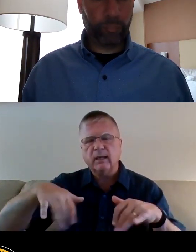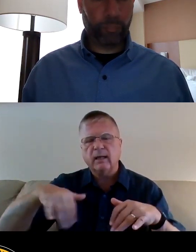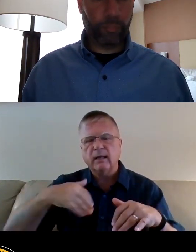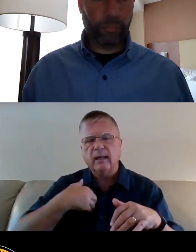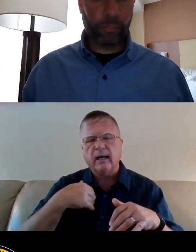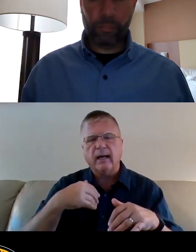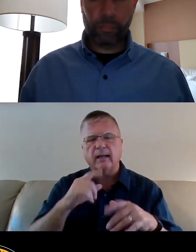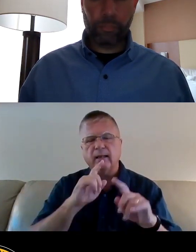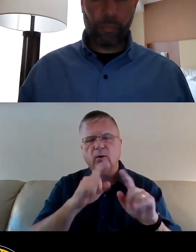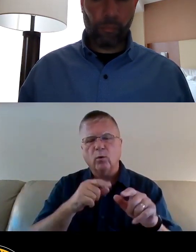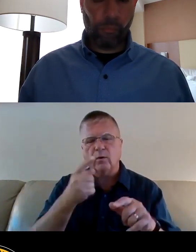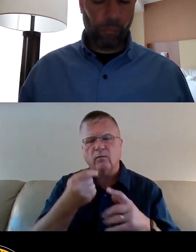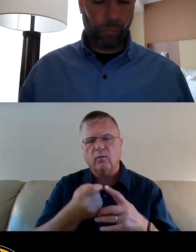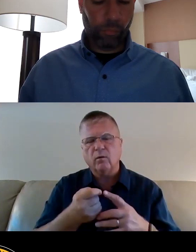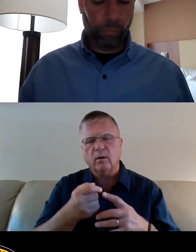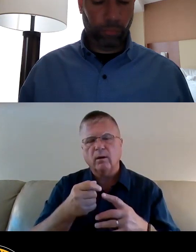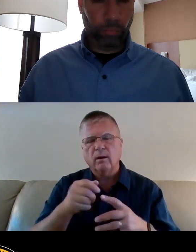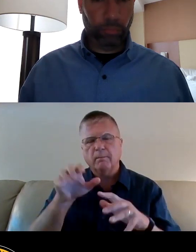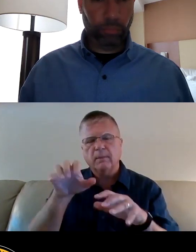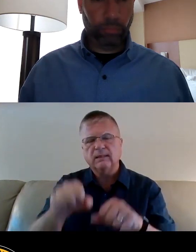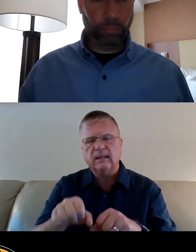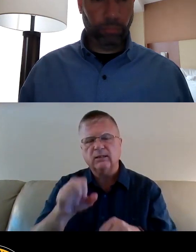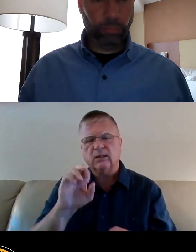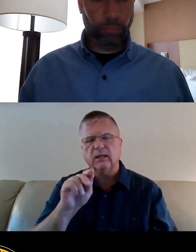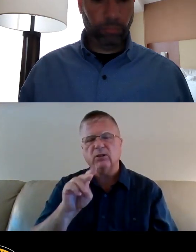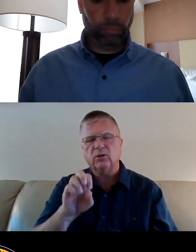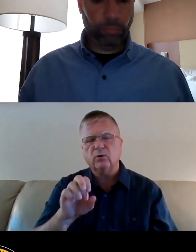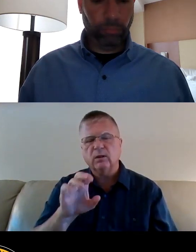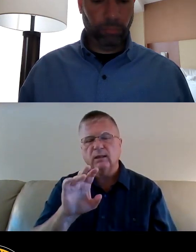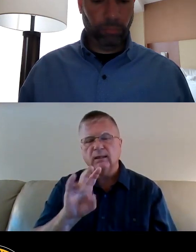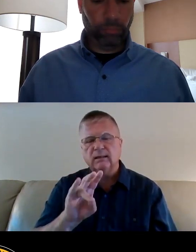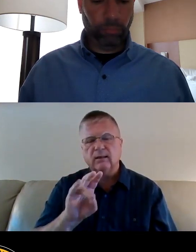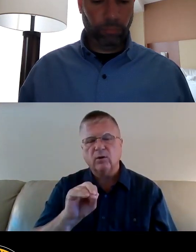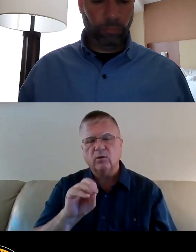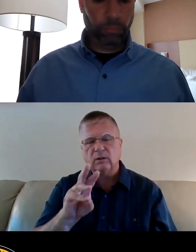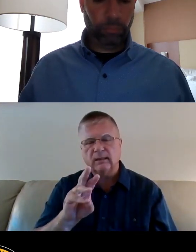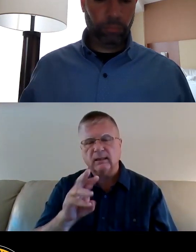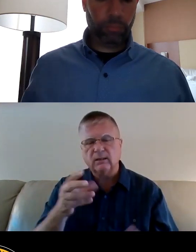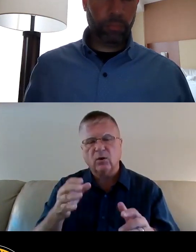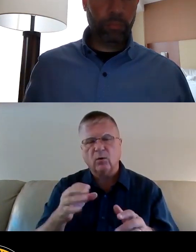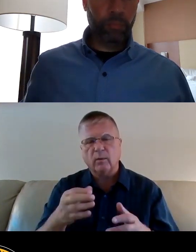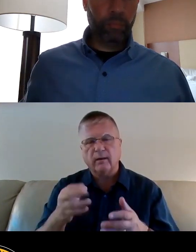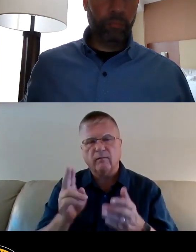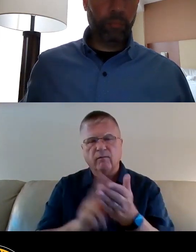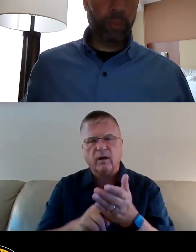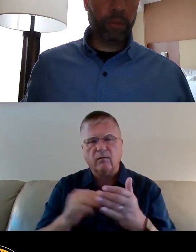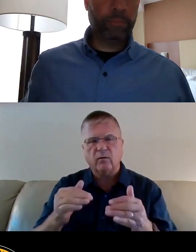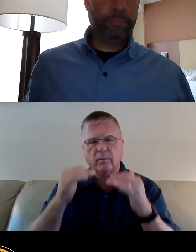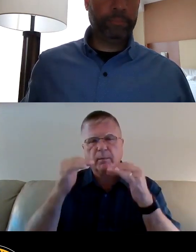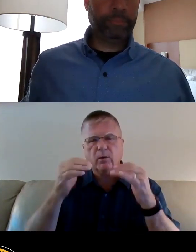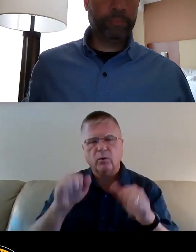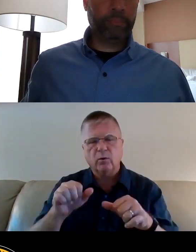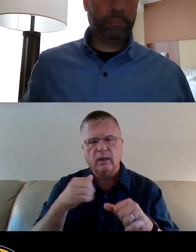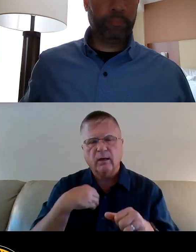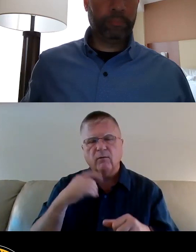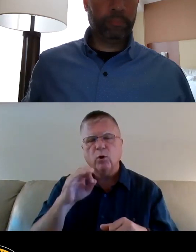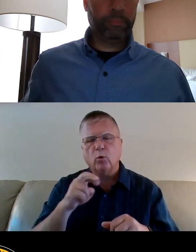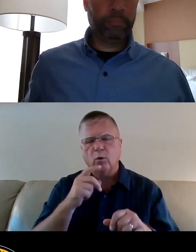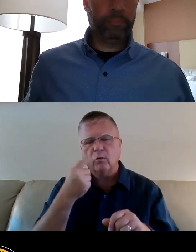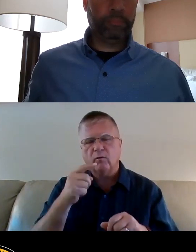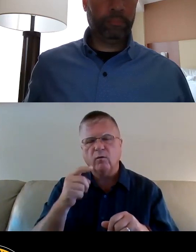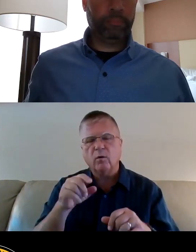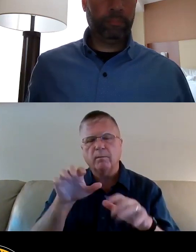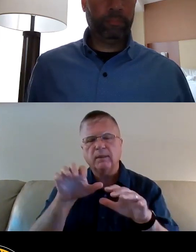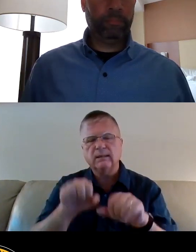The 70% of them that didn't file an appeal, plus those who already exhausted their appeal, could have an order for possession issued any time